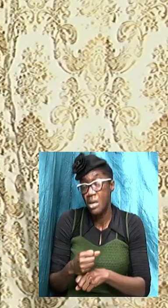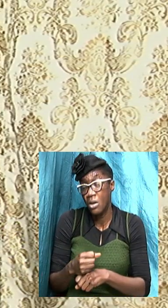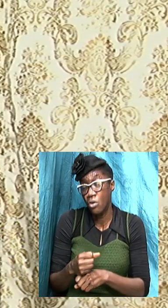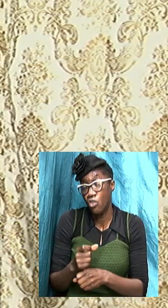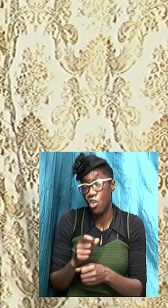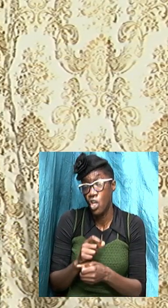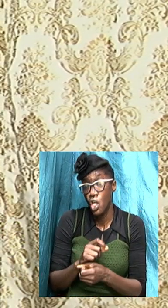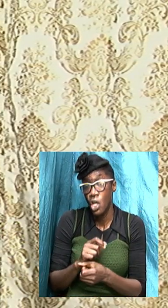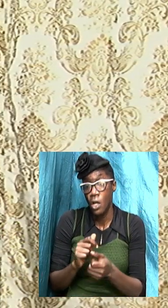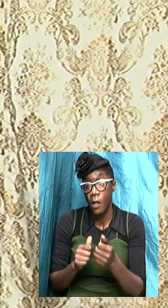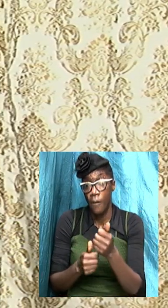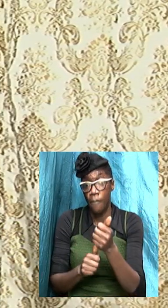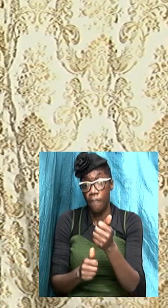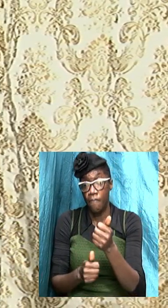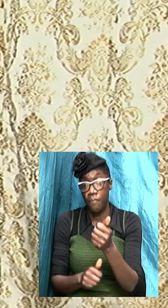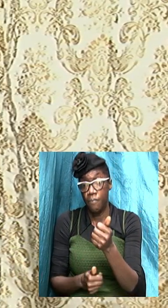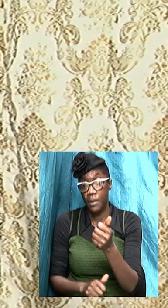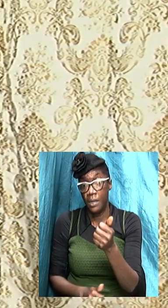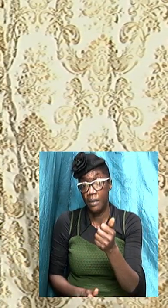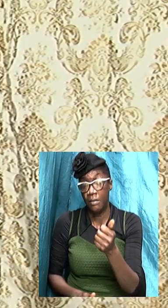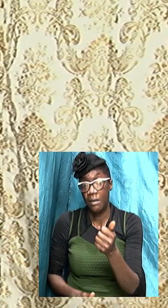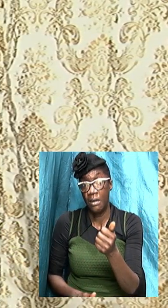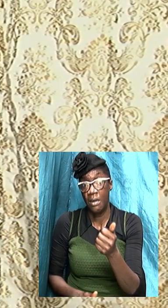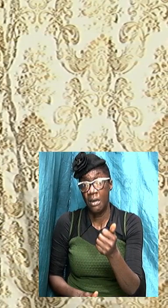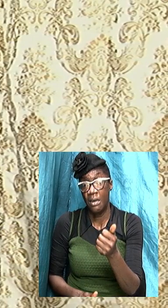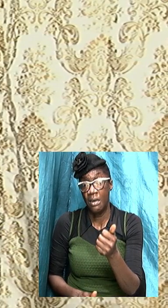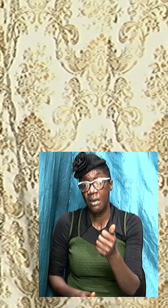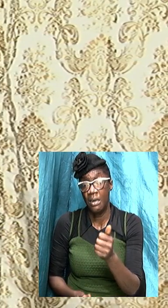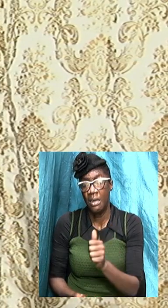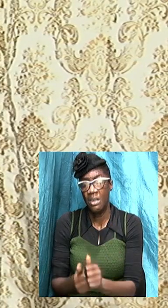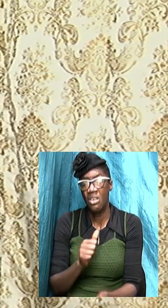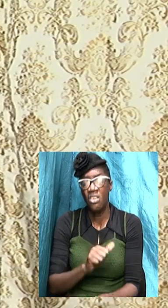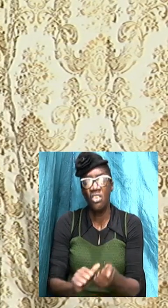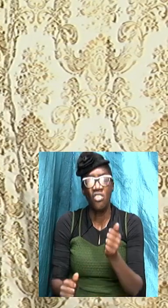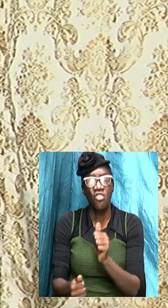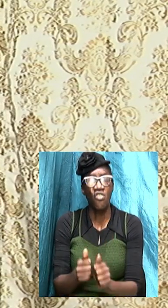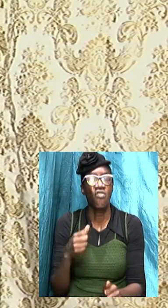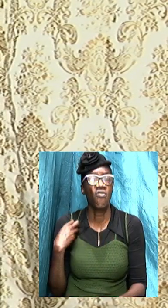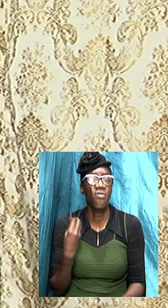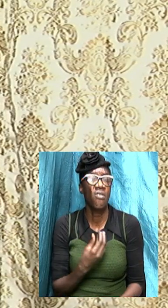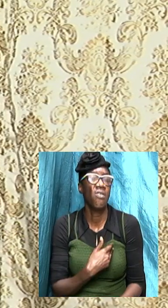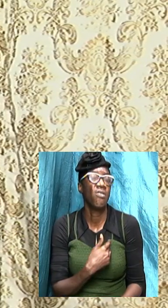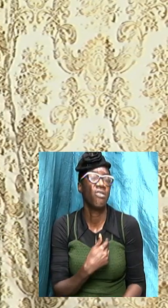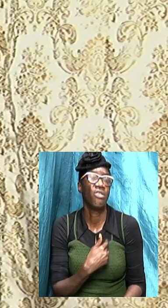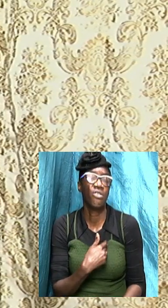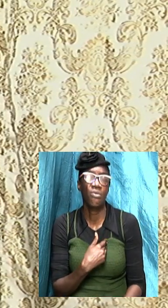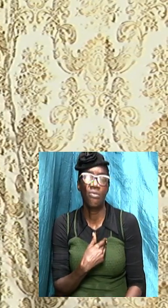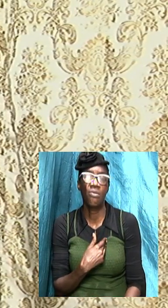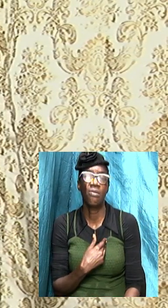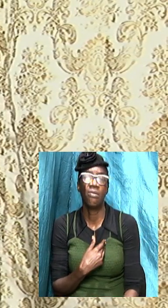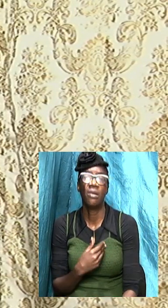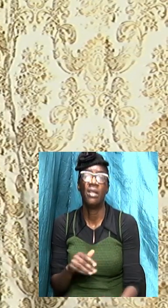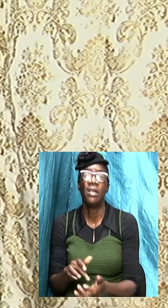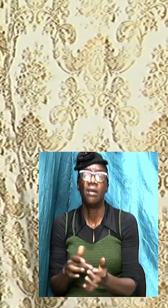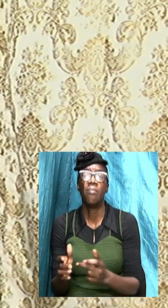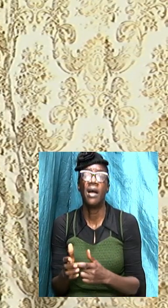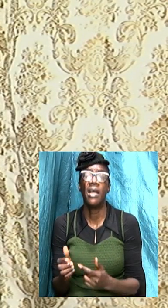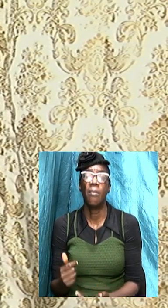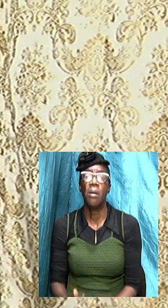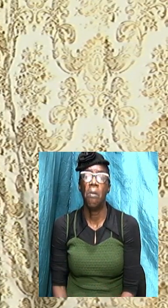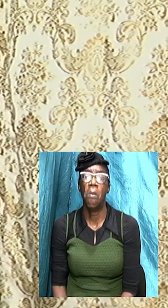from God and eventually destroy our souls the Bible goes further